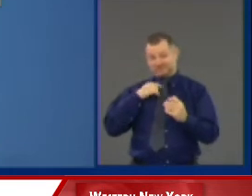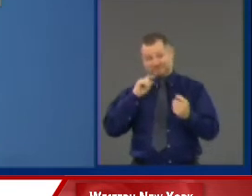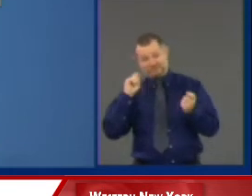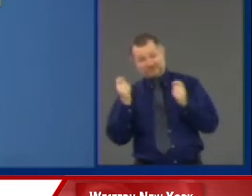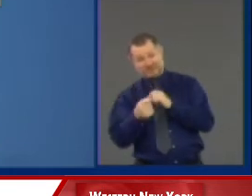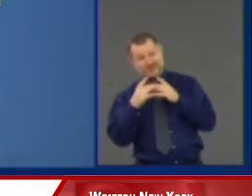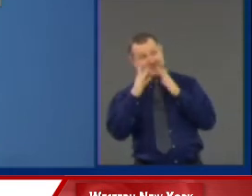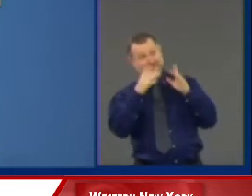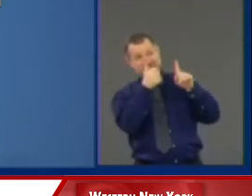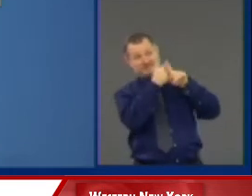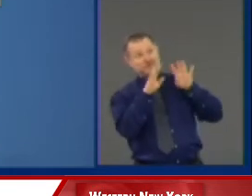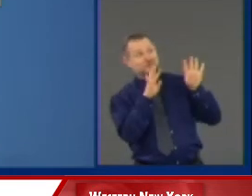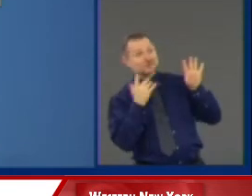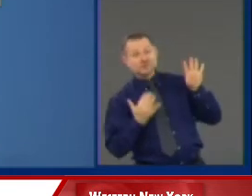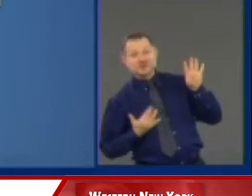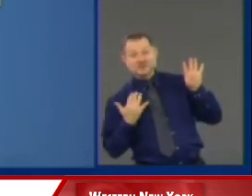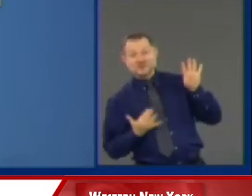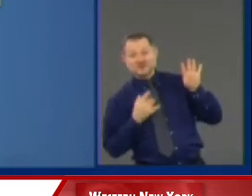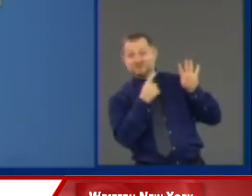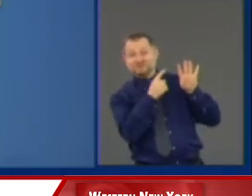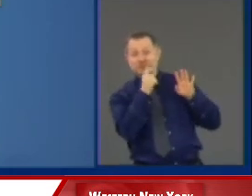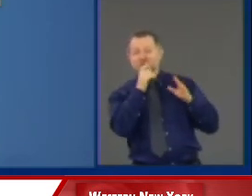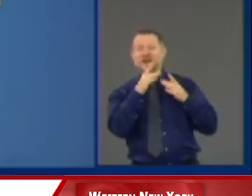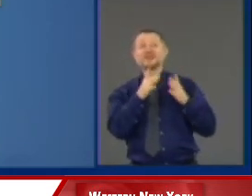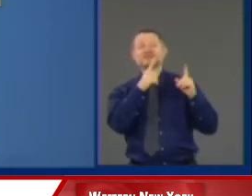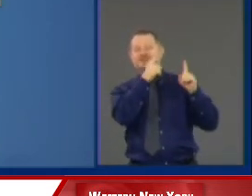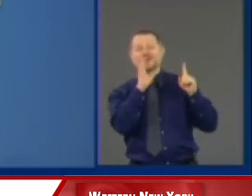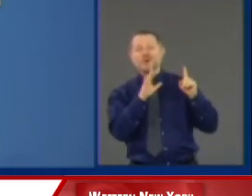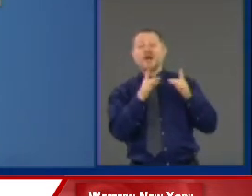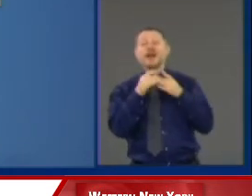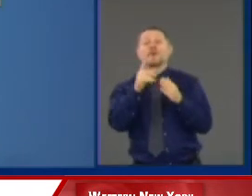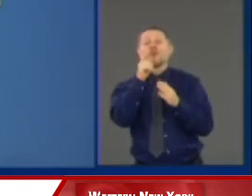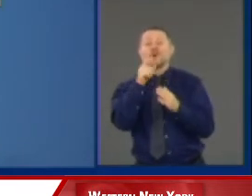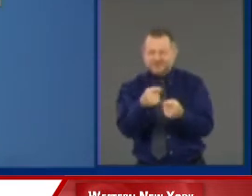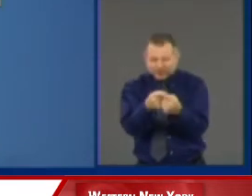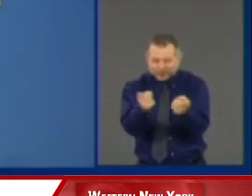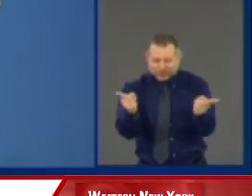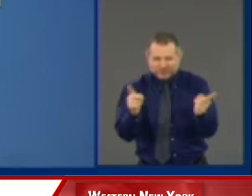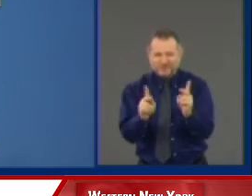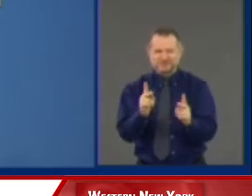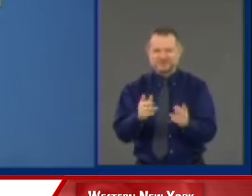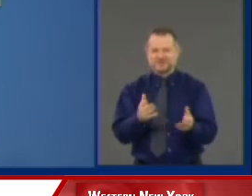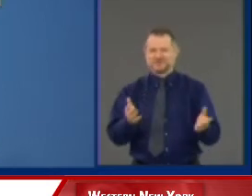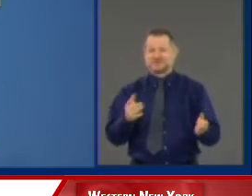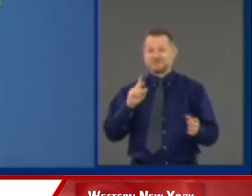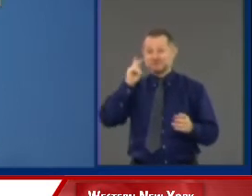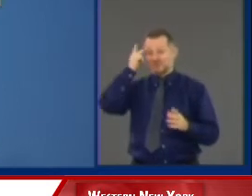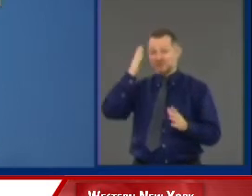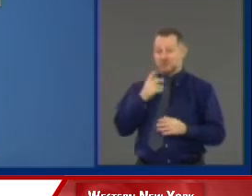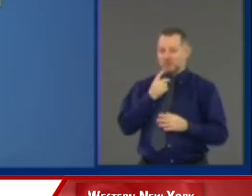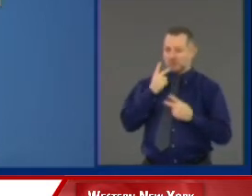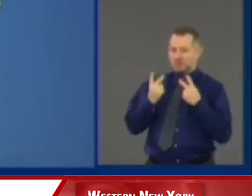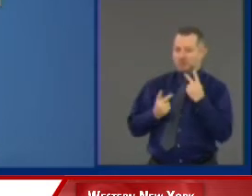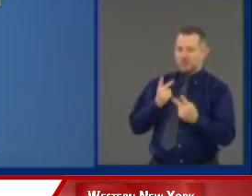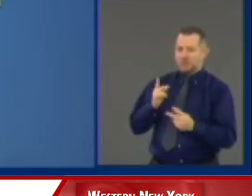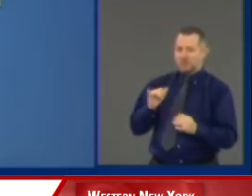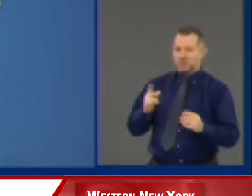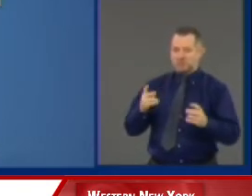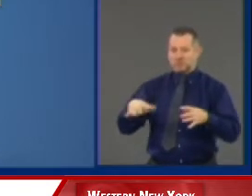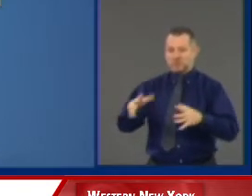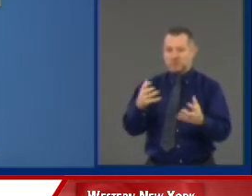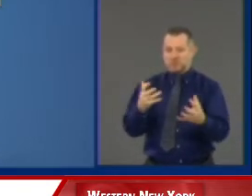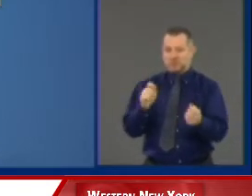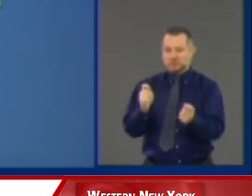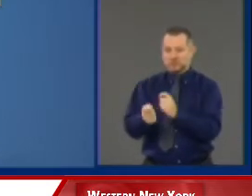The people lead. And then the politicians see the people moving and the politicians run